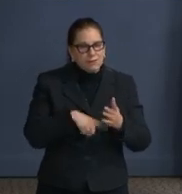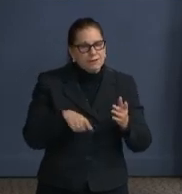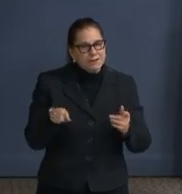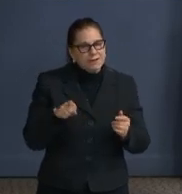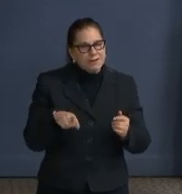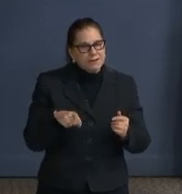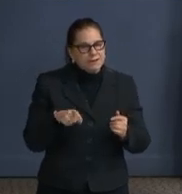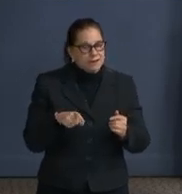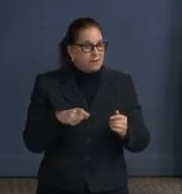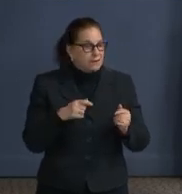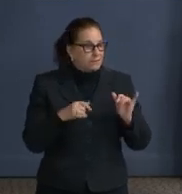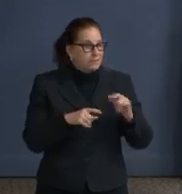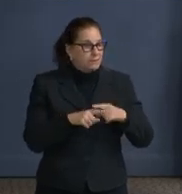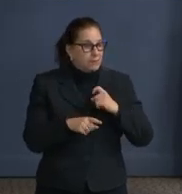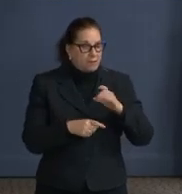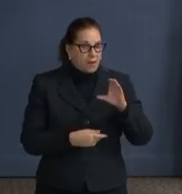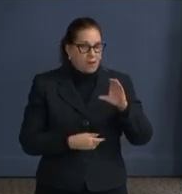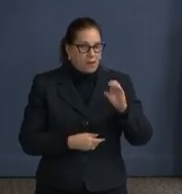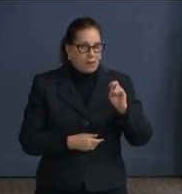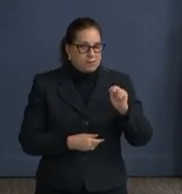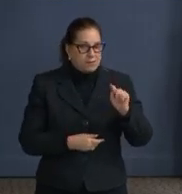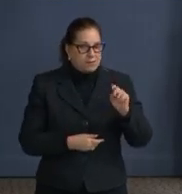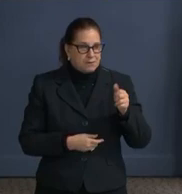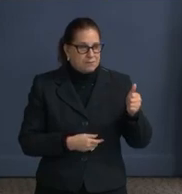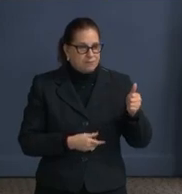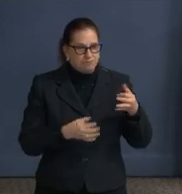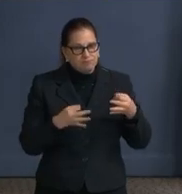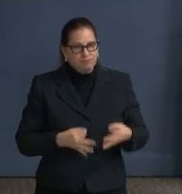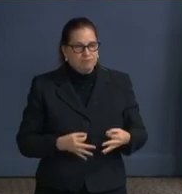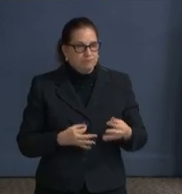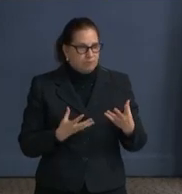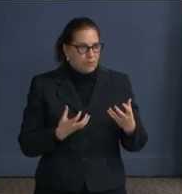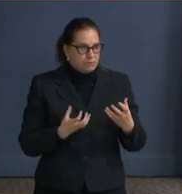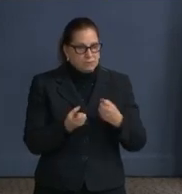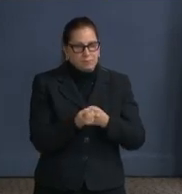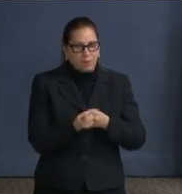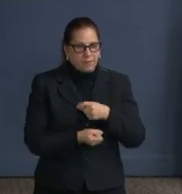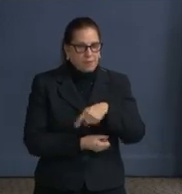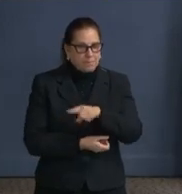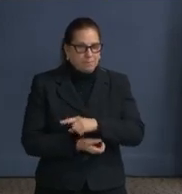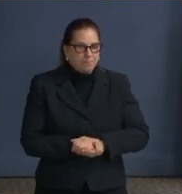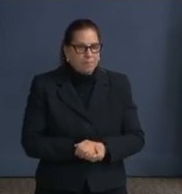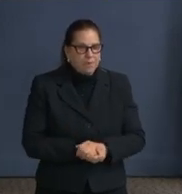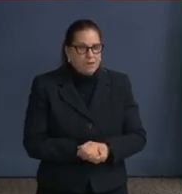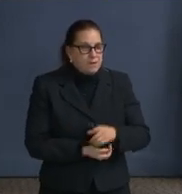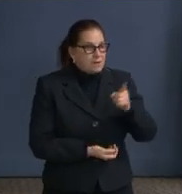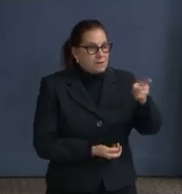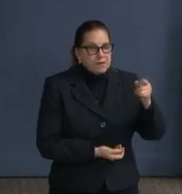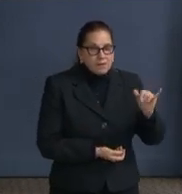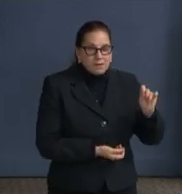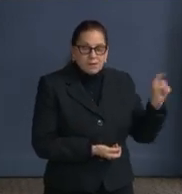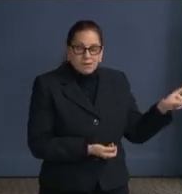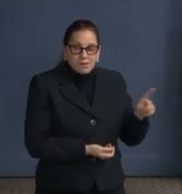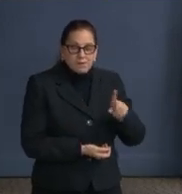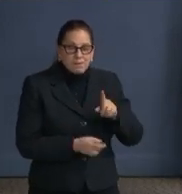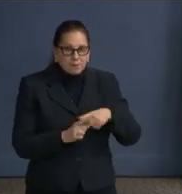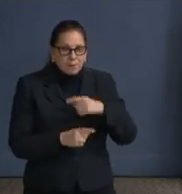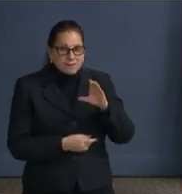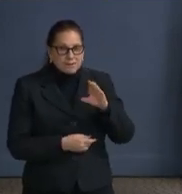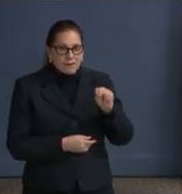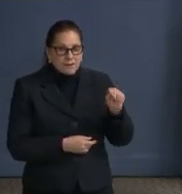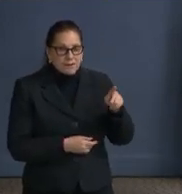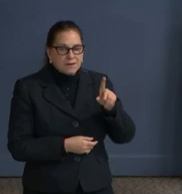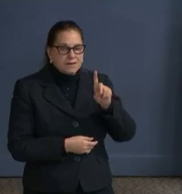Police. I have one follow-up question to that. In light of the DHS bulletin that was issued yesterday, this